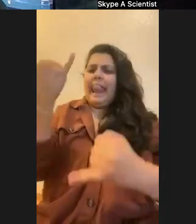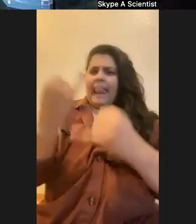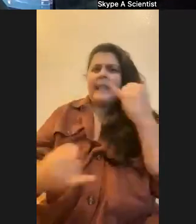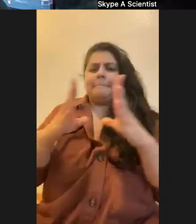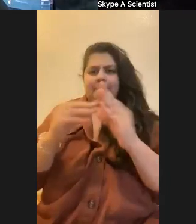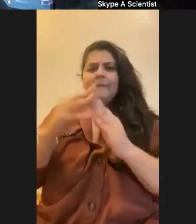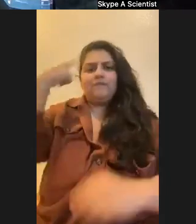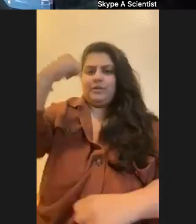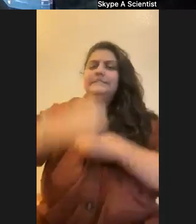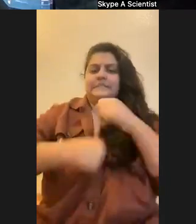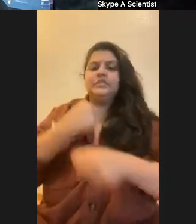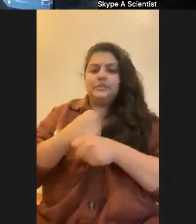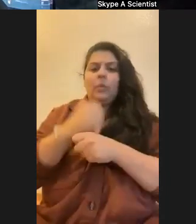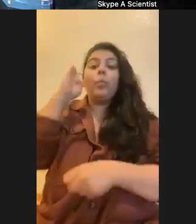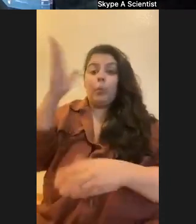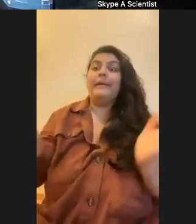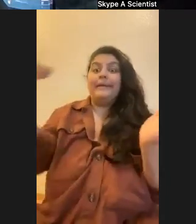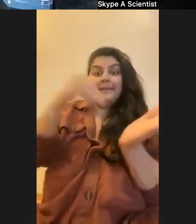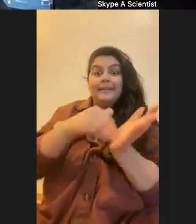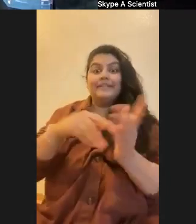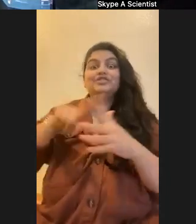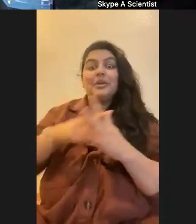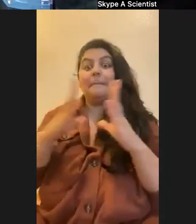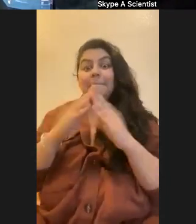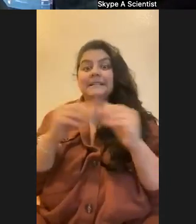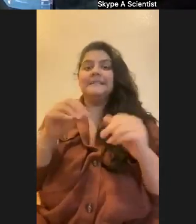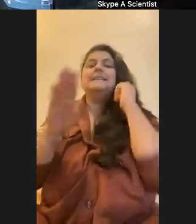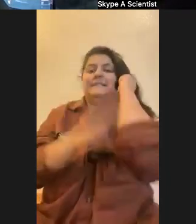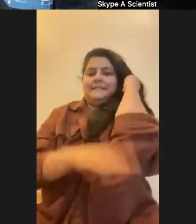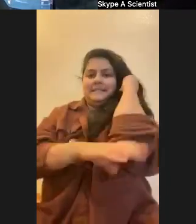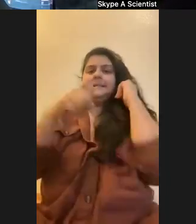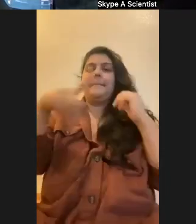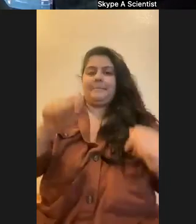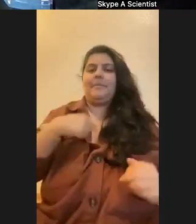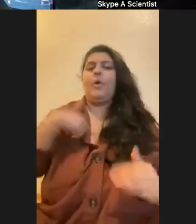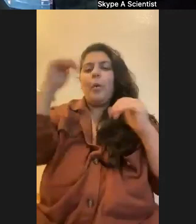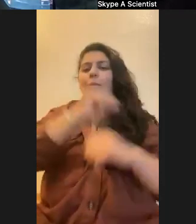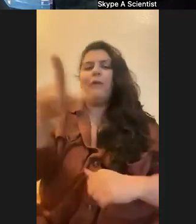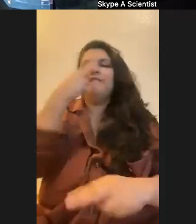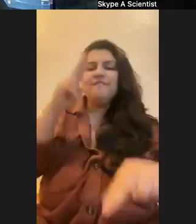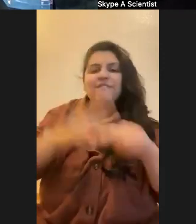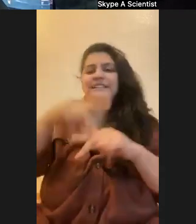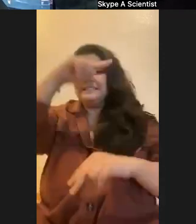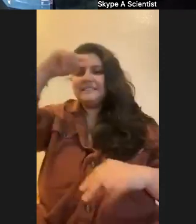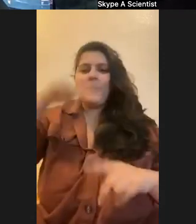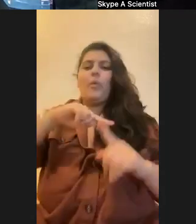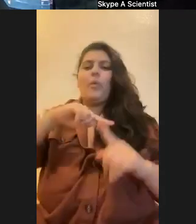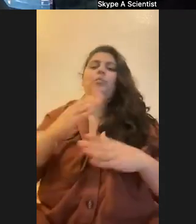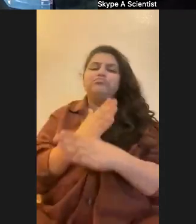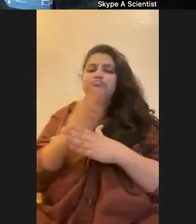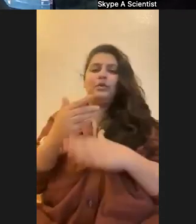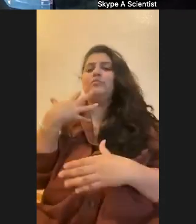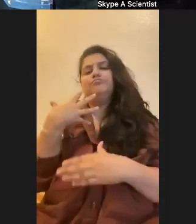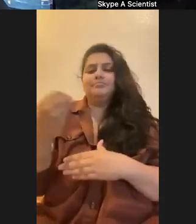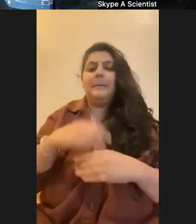be joining you again in September. I hope you all have beautiful, wonderful, fun summers while we're gone. Today, we are going to be